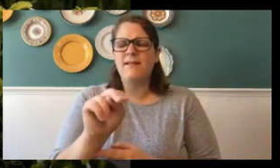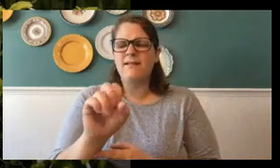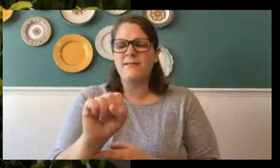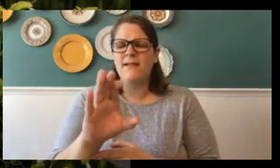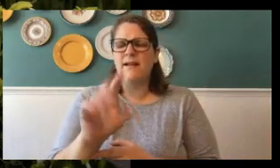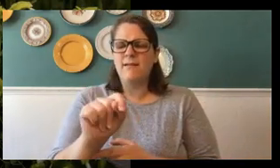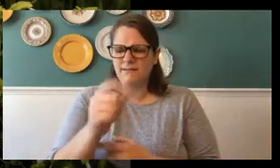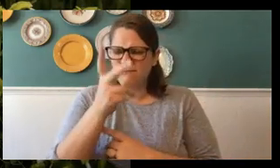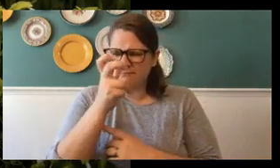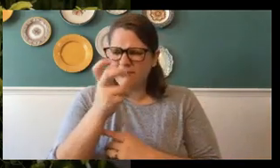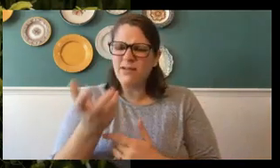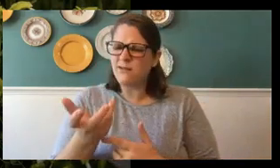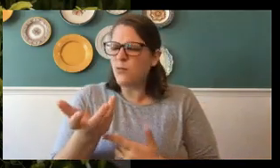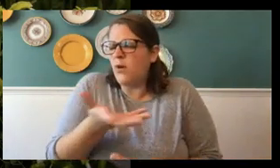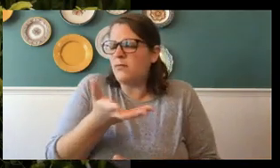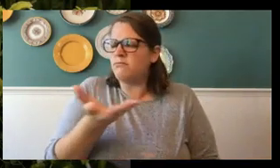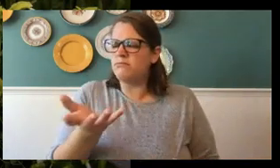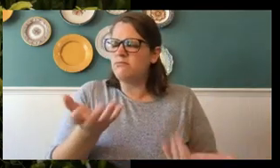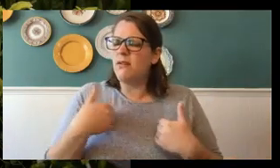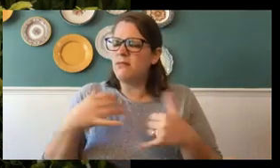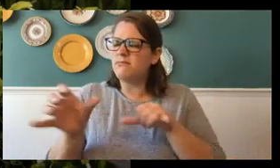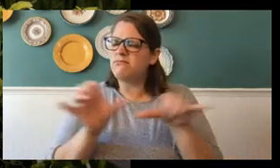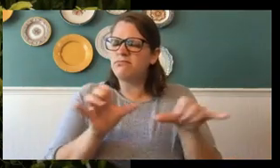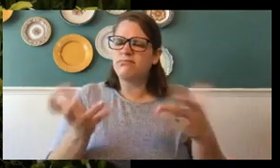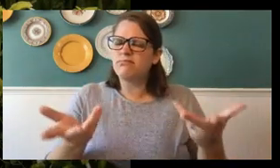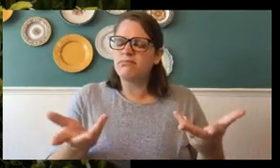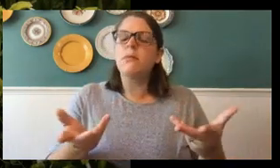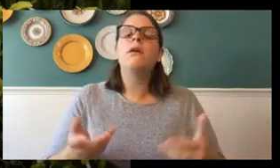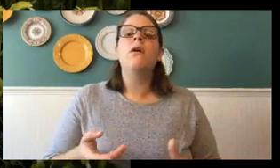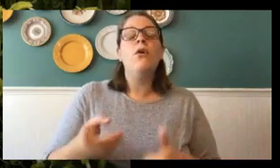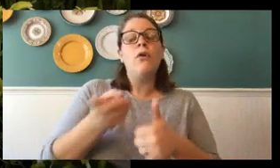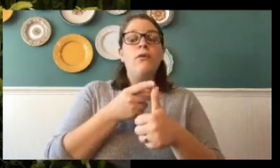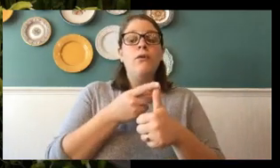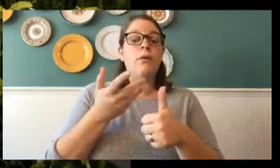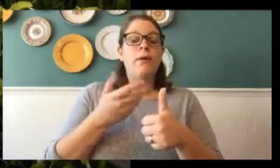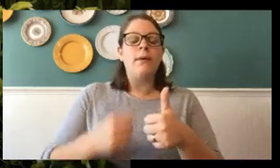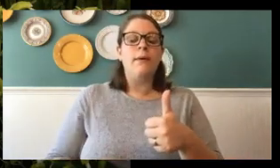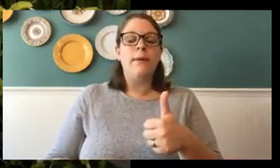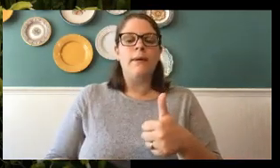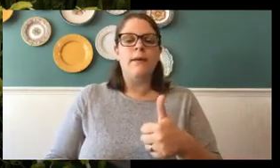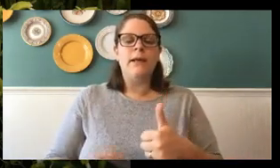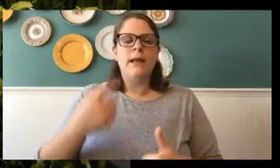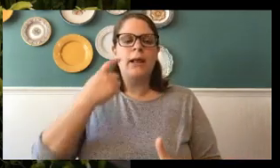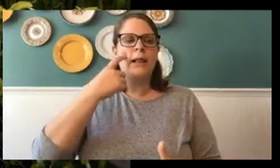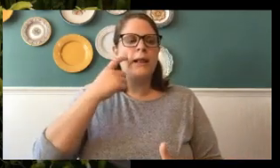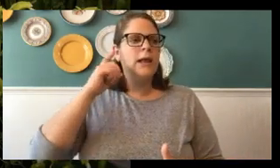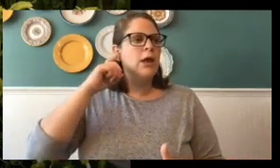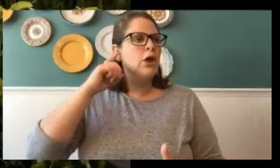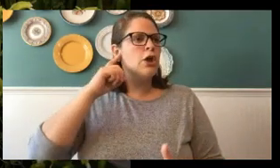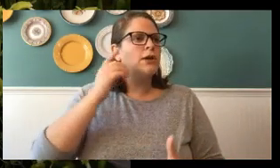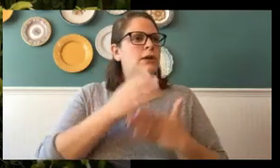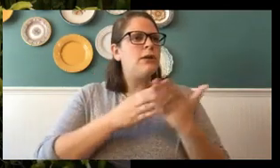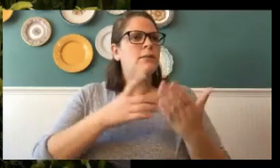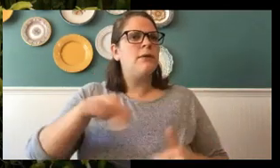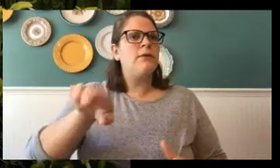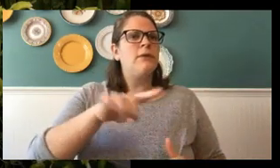is an insect? What common factors do they have? Well, for the first one, hmm, I think I hear some of you saying